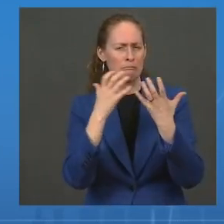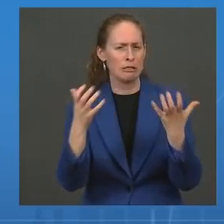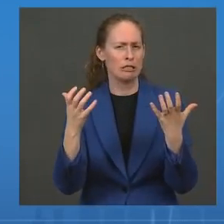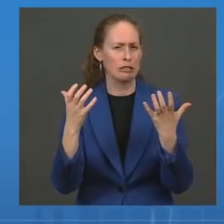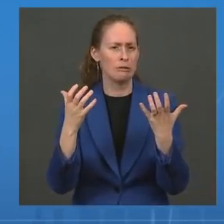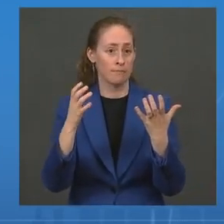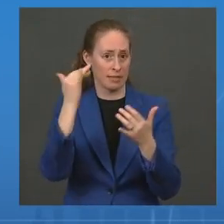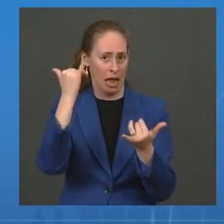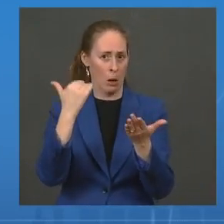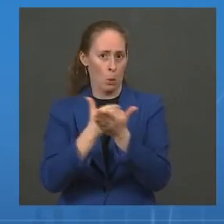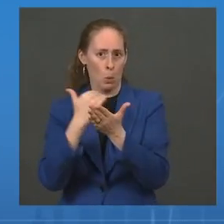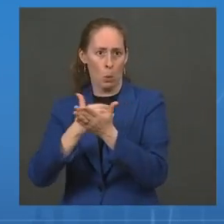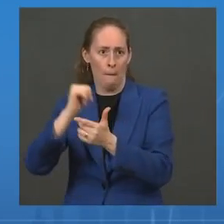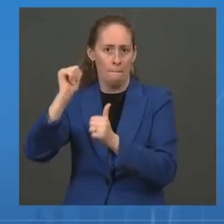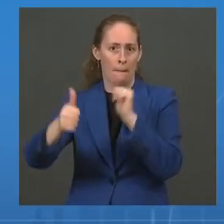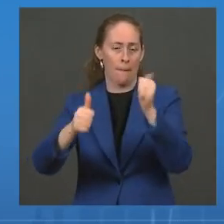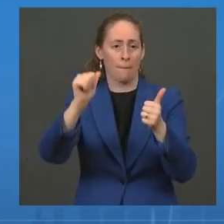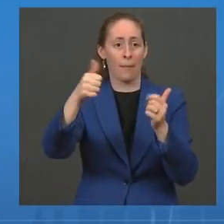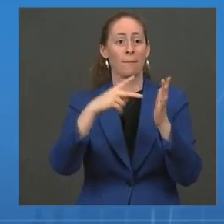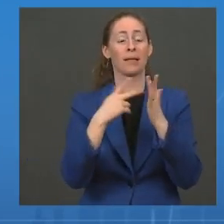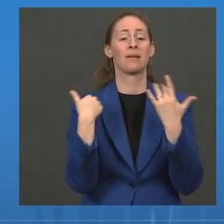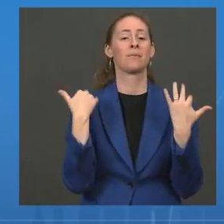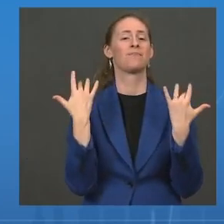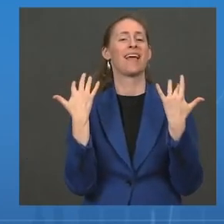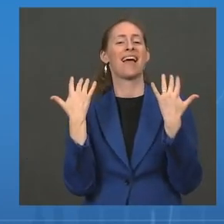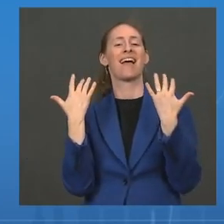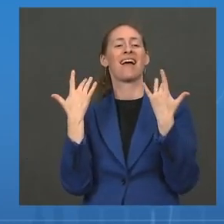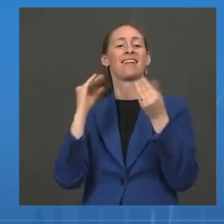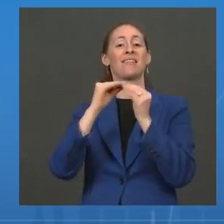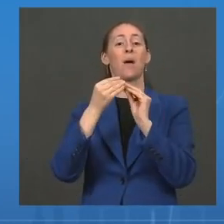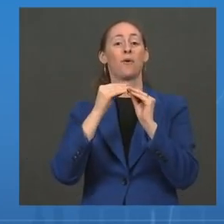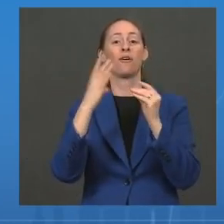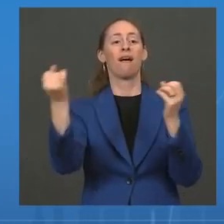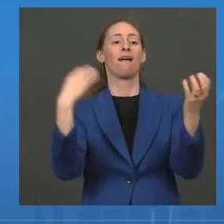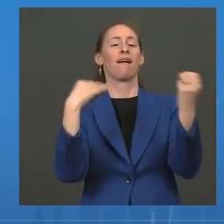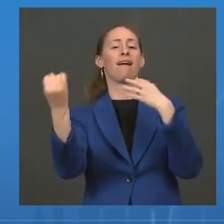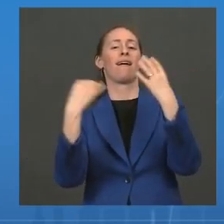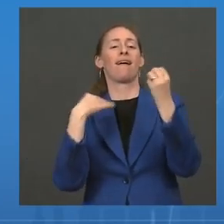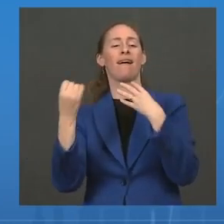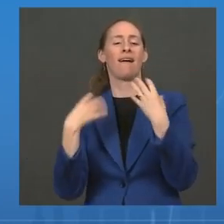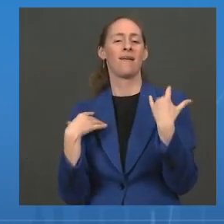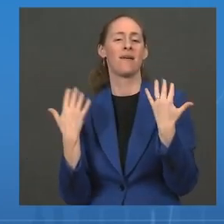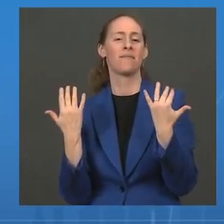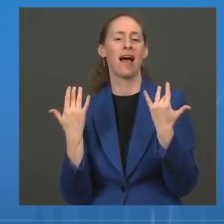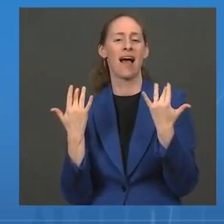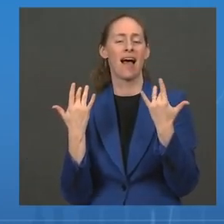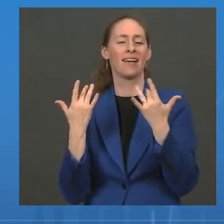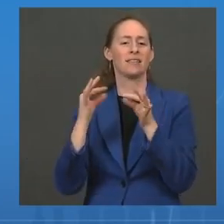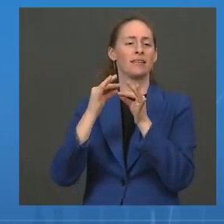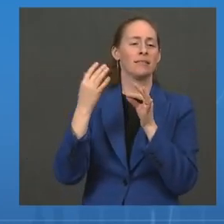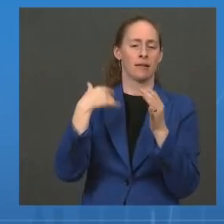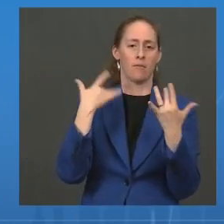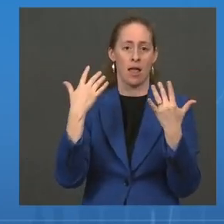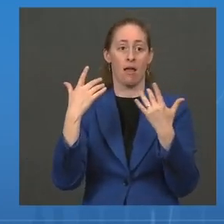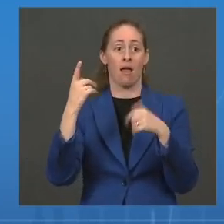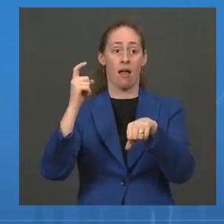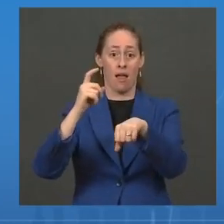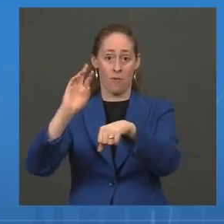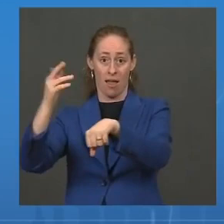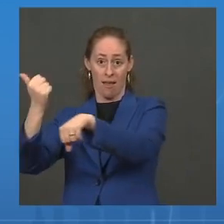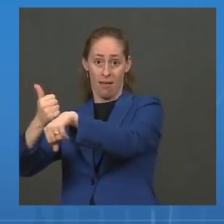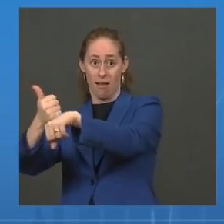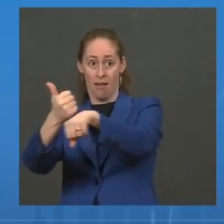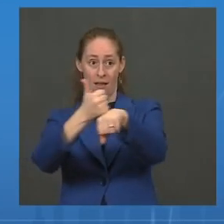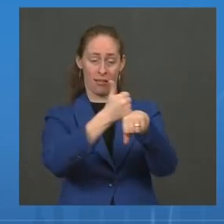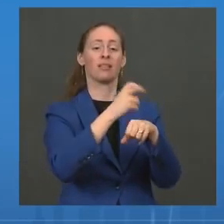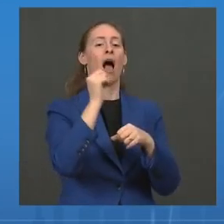data delay in terms of getting those data to us, and we're working actively with the states to have those come in, and with our pharmacy partners, and with our pediatric and children's hospital